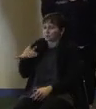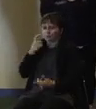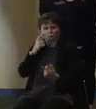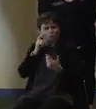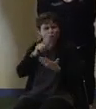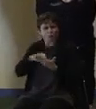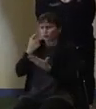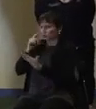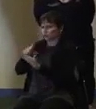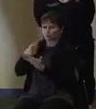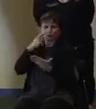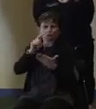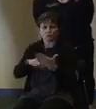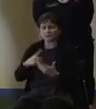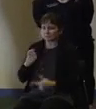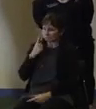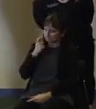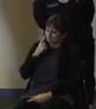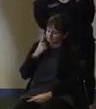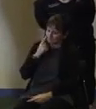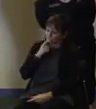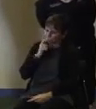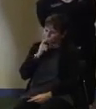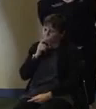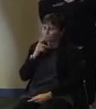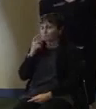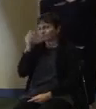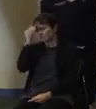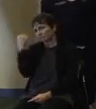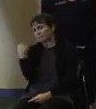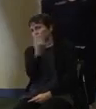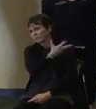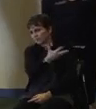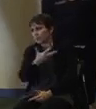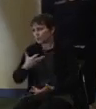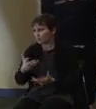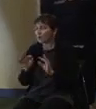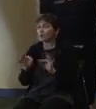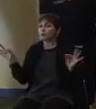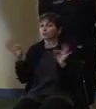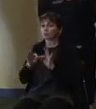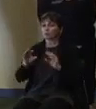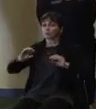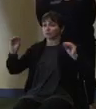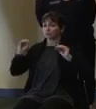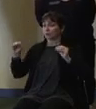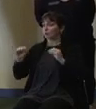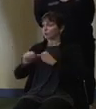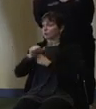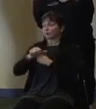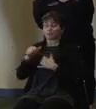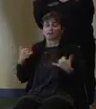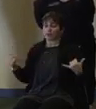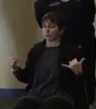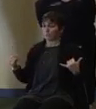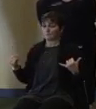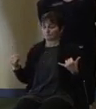That does become important to us stopping potential, but it is worth to note that there is no specific or credible threat at this time.